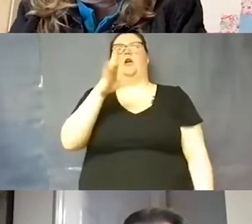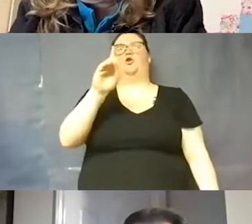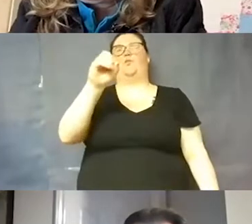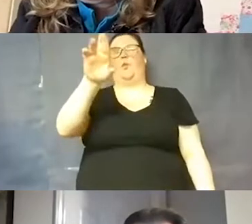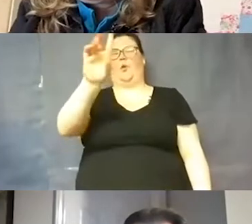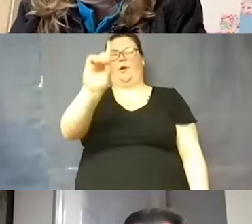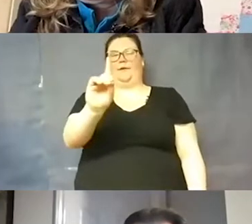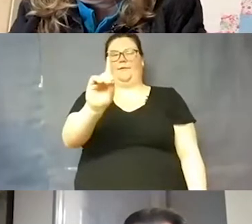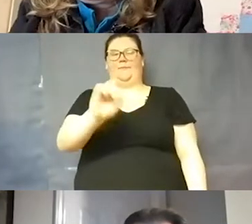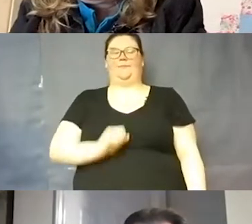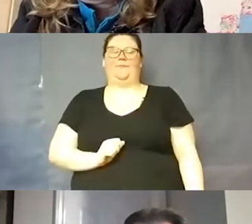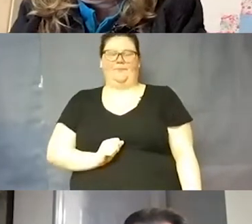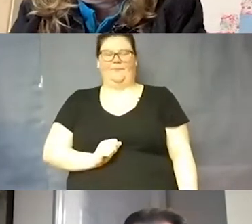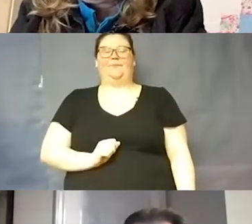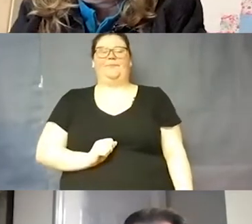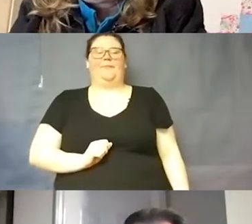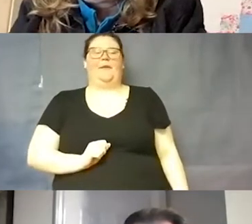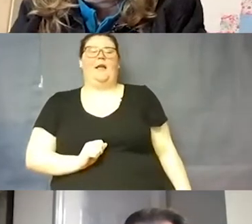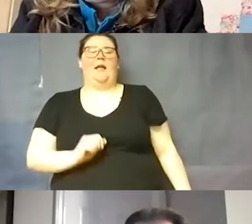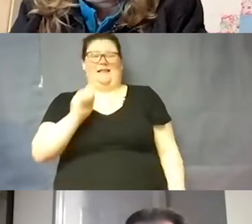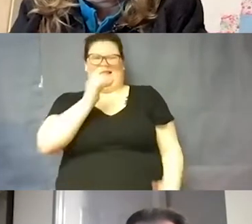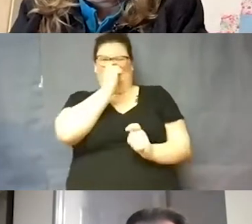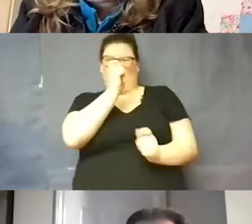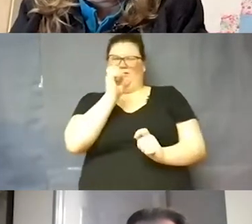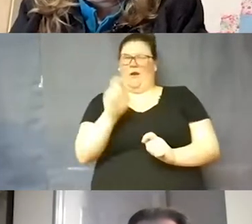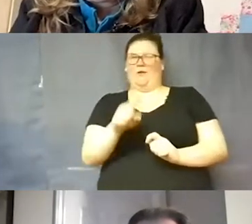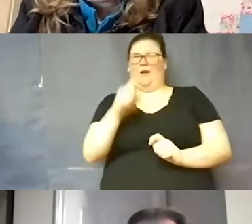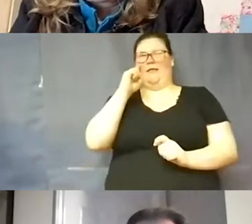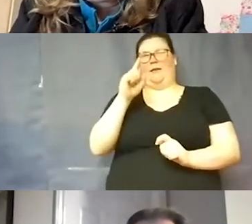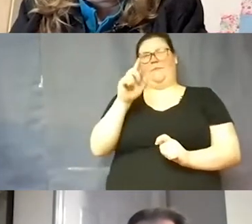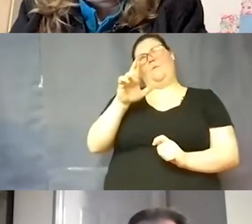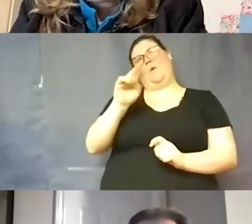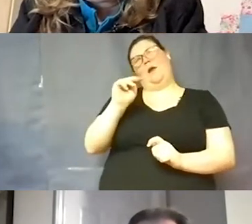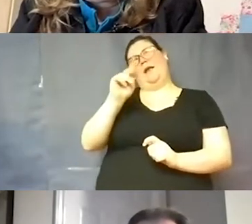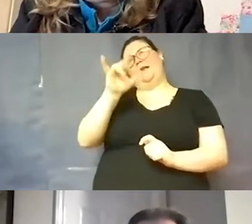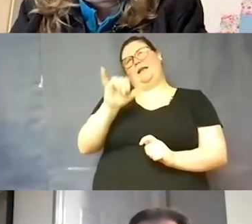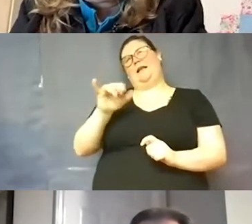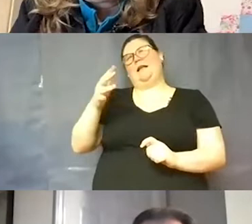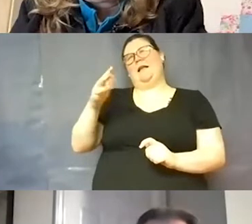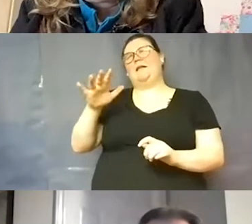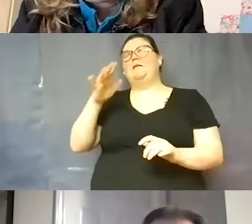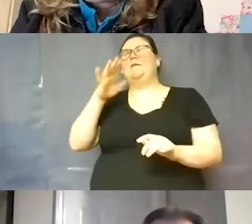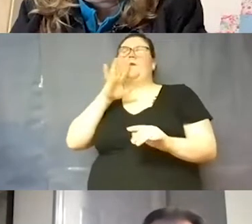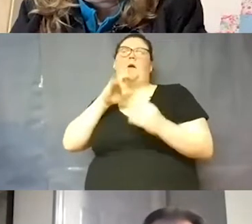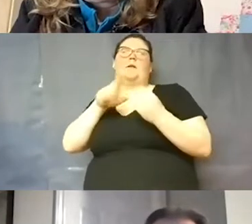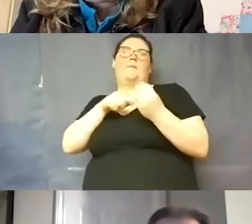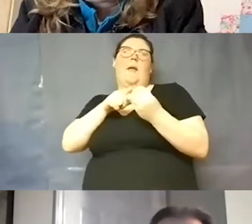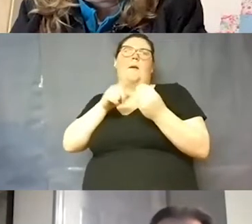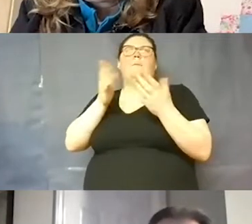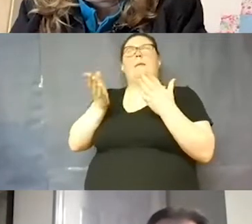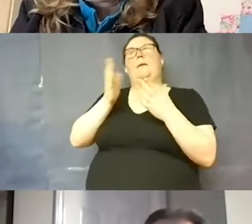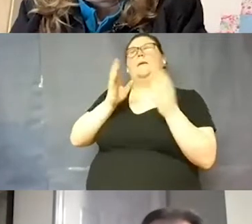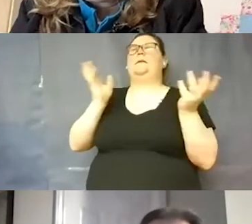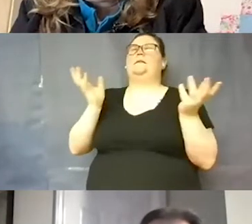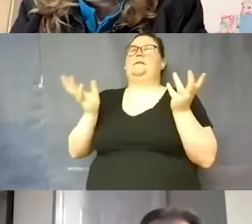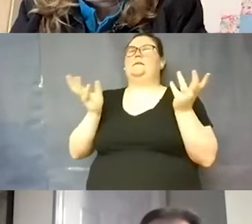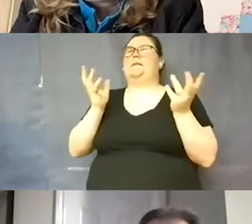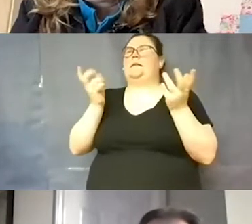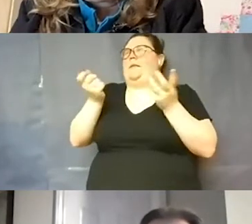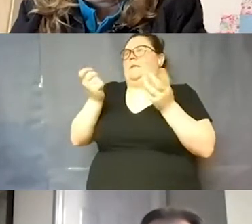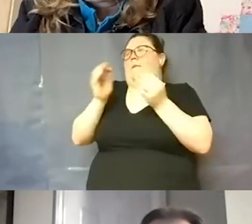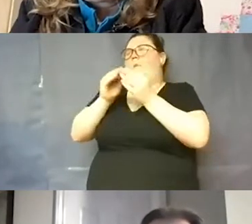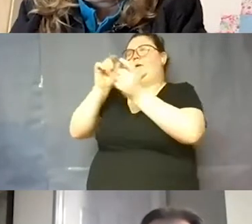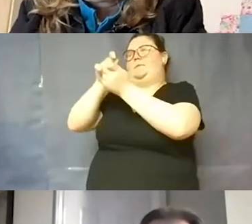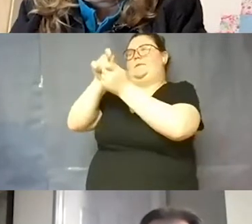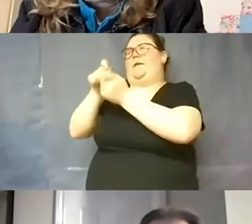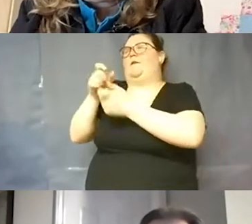Okay this question is an interesting one that I think Brandy did um allude to and talk about a little bit but maybe uh just being a little more specific